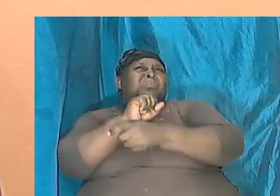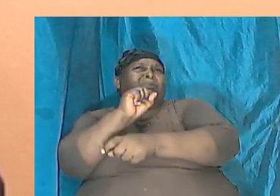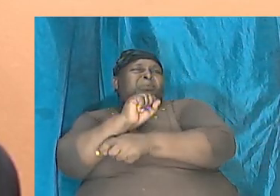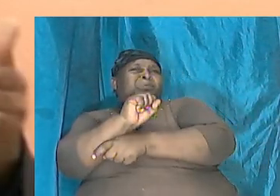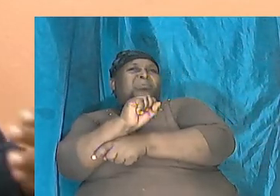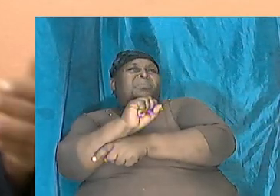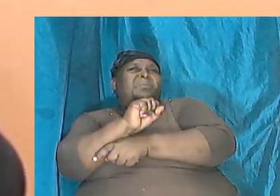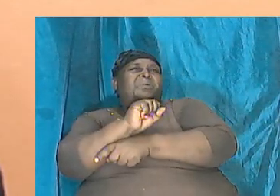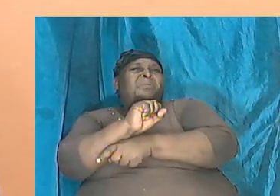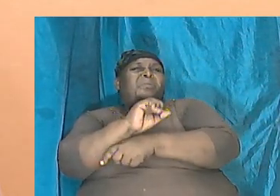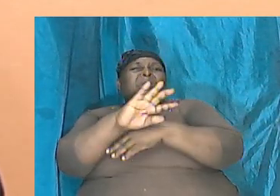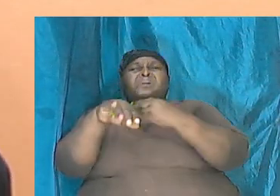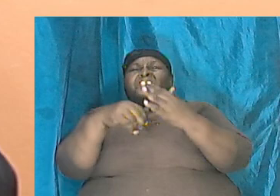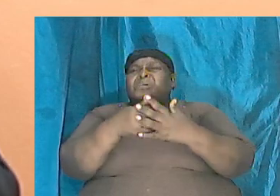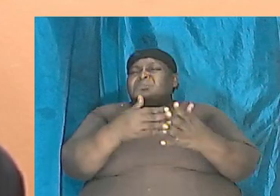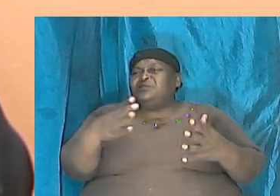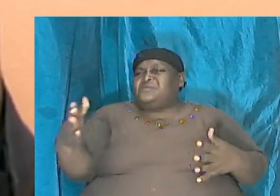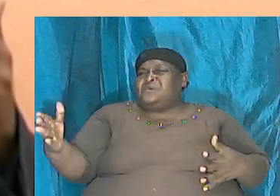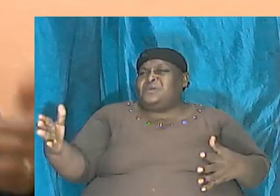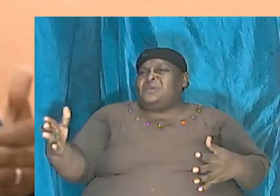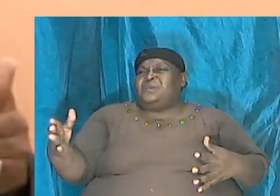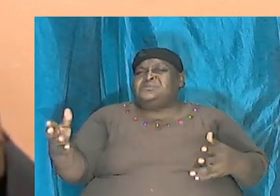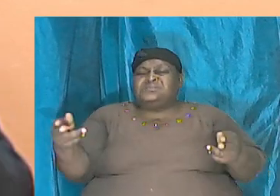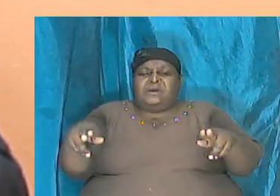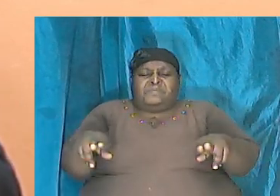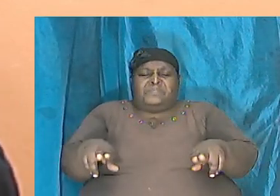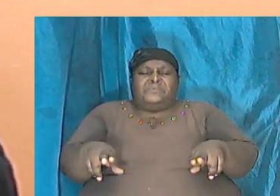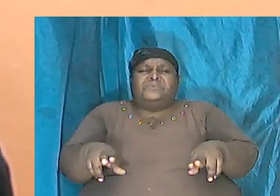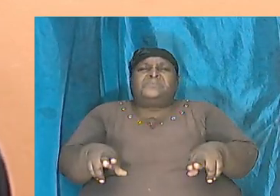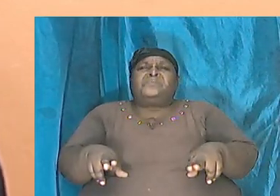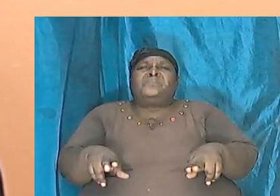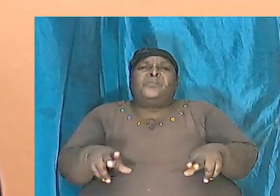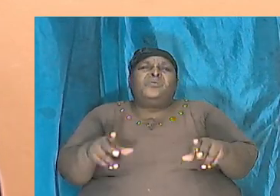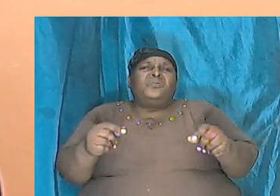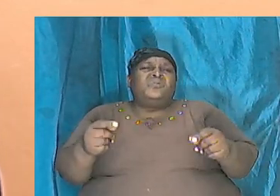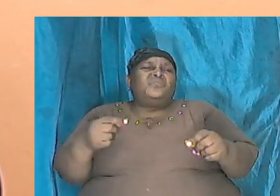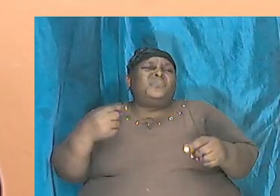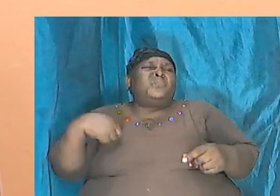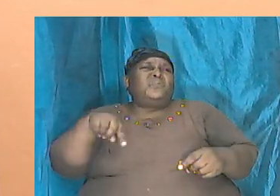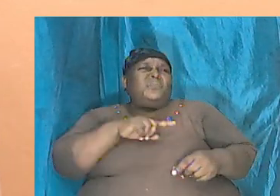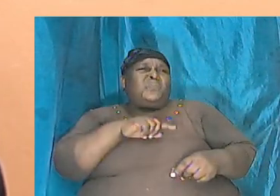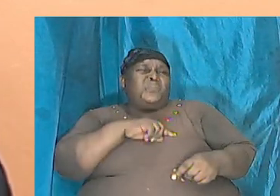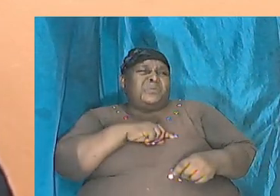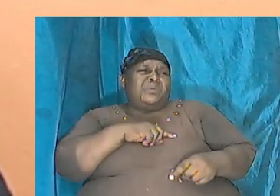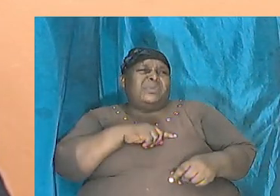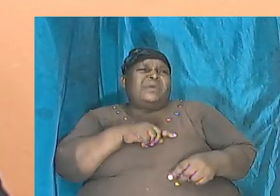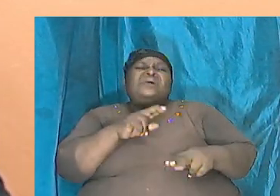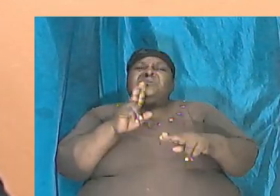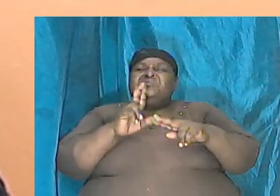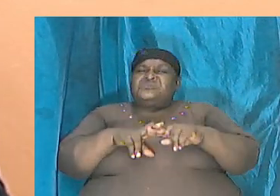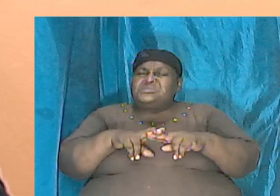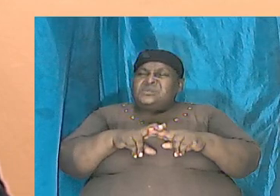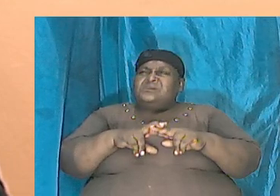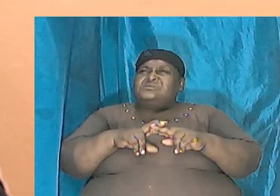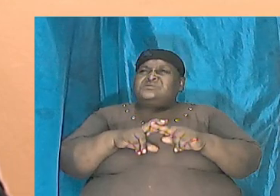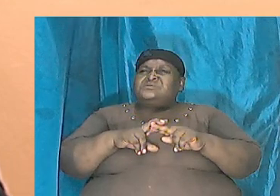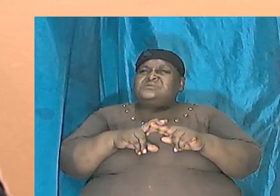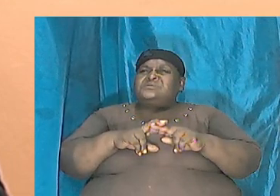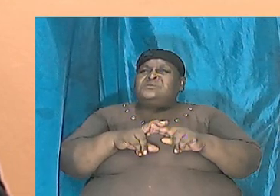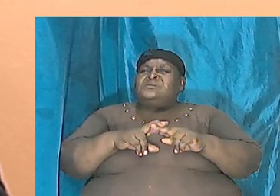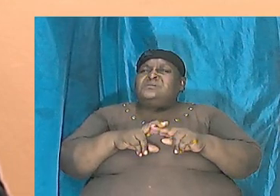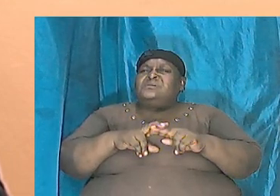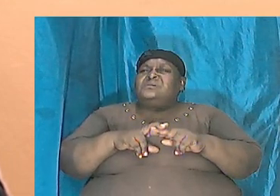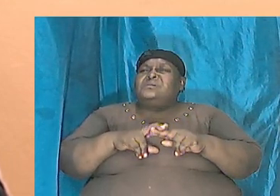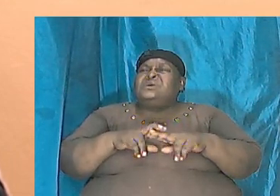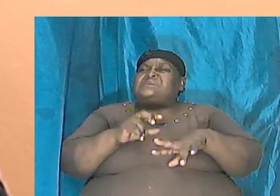of all the things that has to happen. Do we really sit back sometimes, brothers and sisters, and